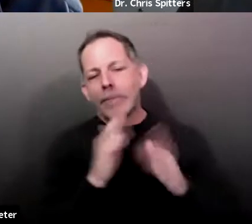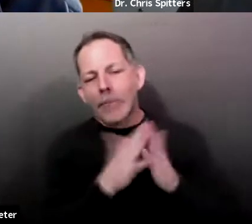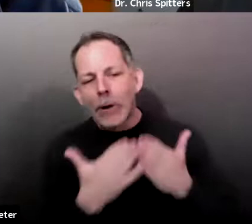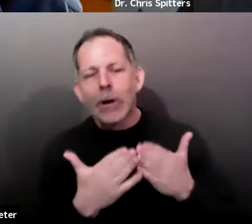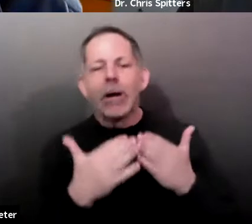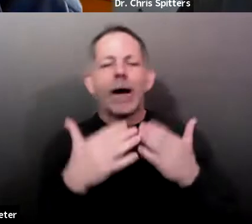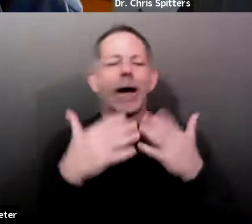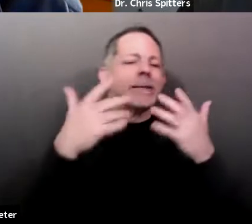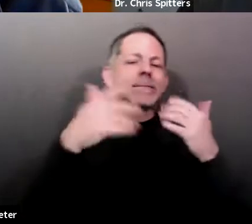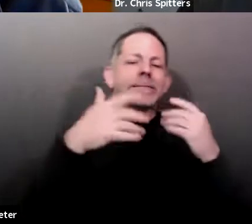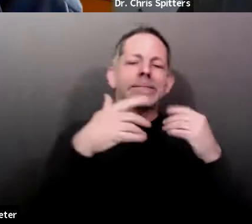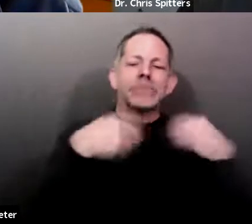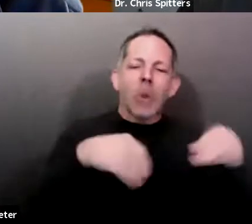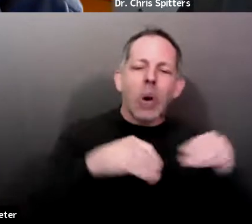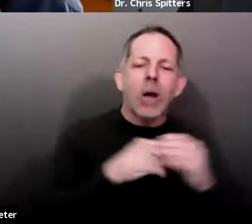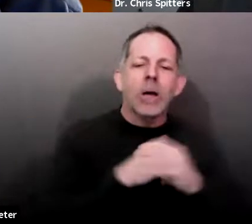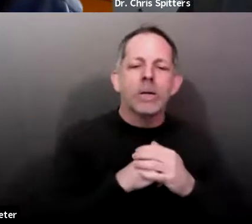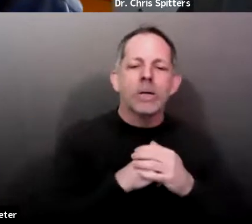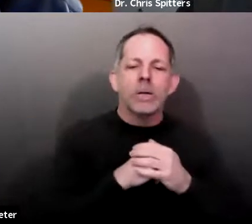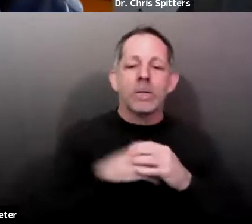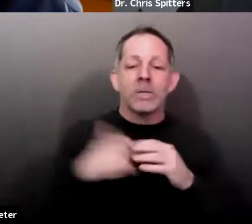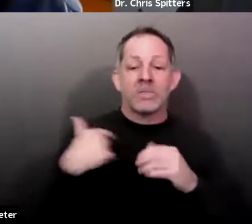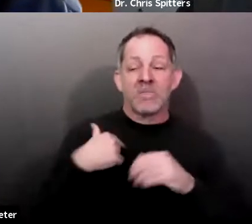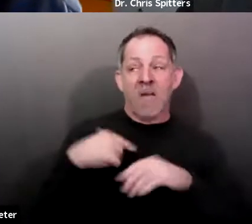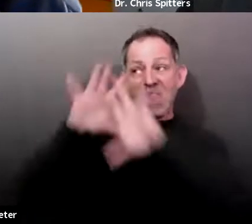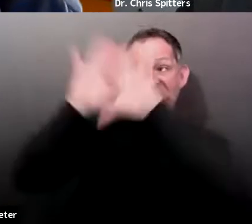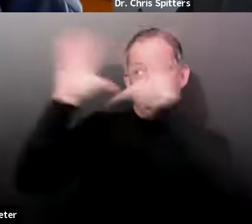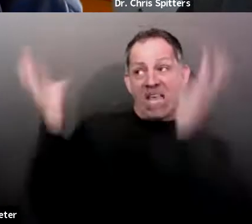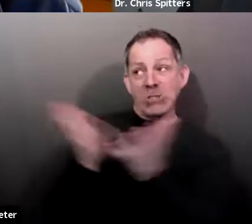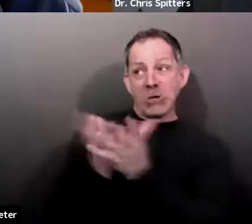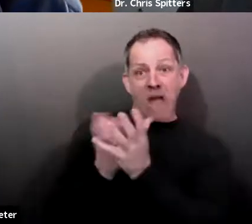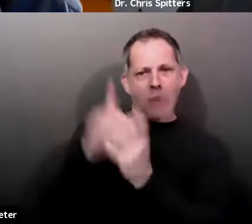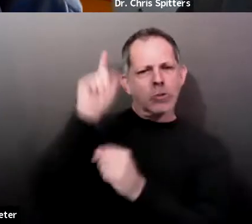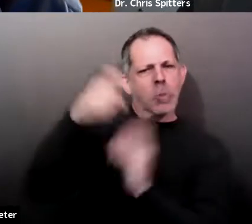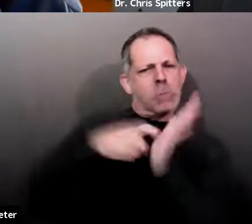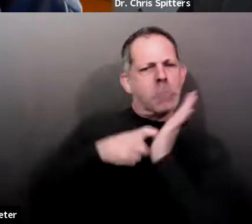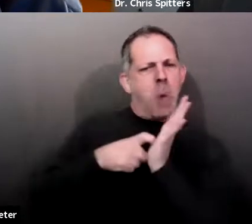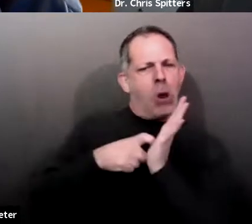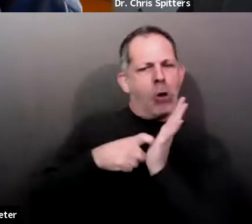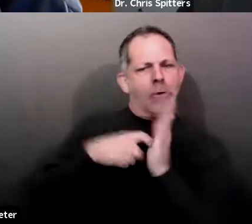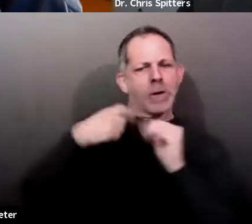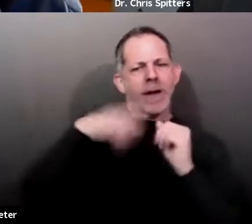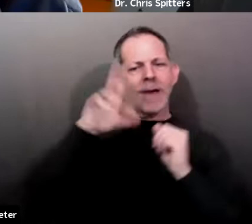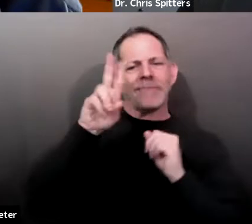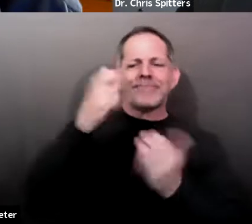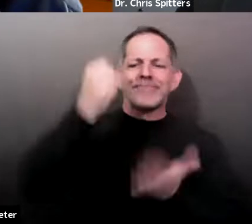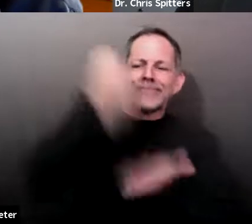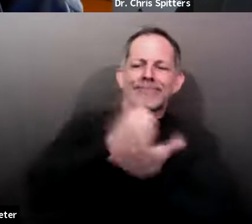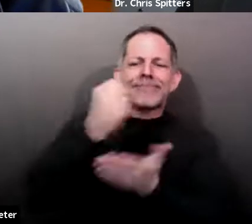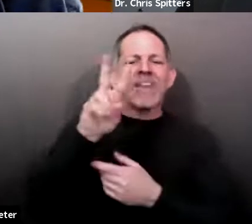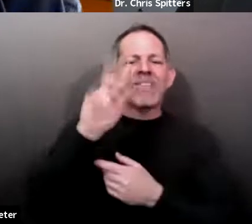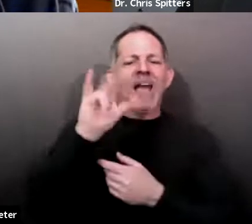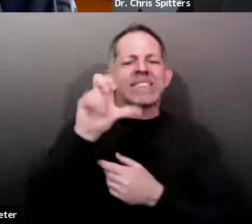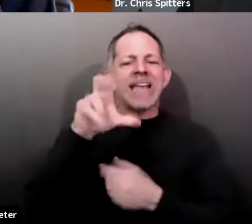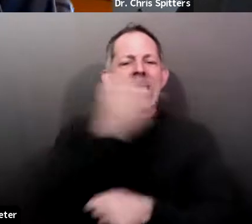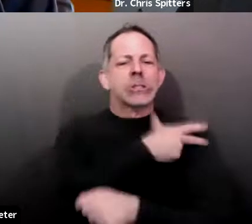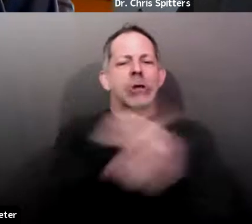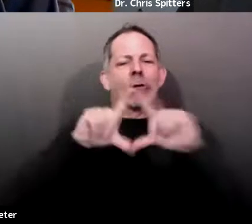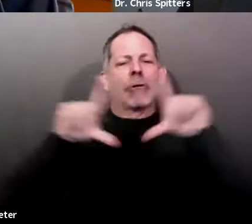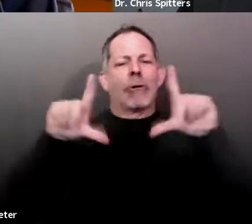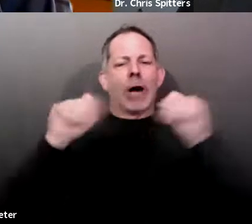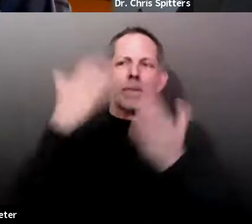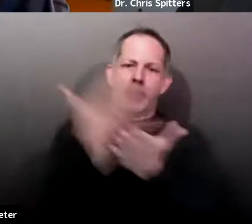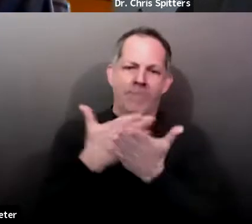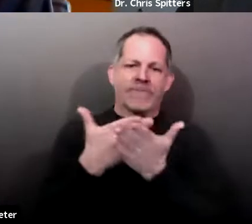that's probably in our future. Is that fair to say? Yes, I would agree. think those are that, that international movements